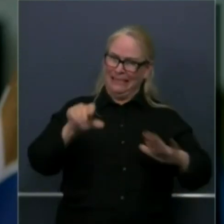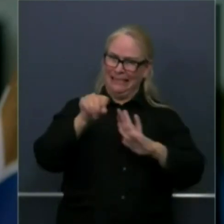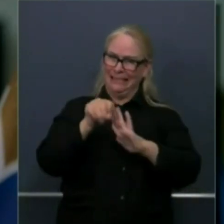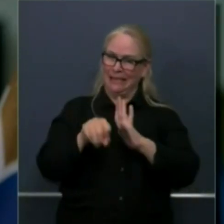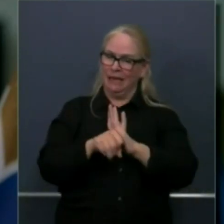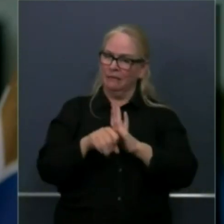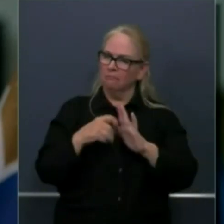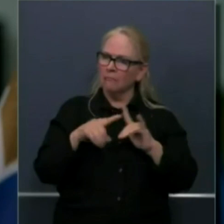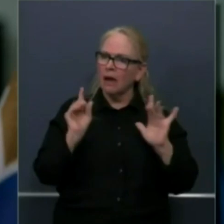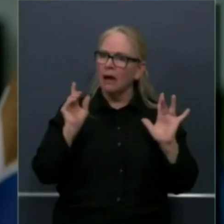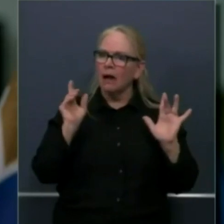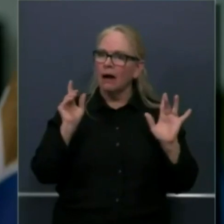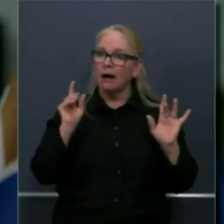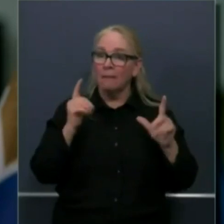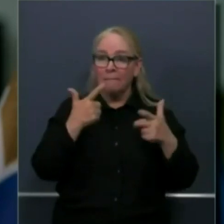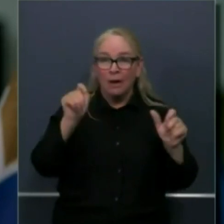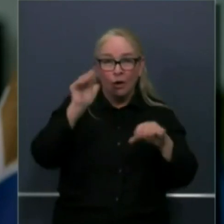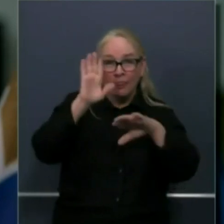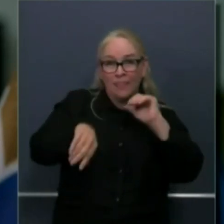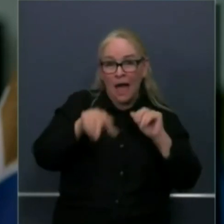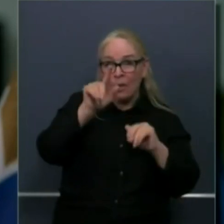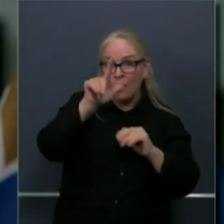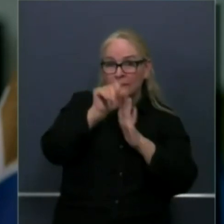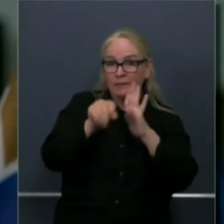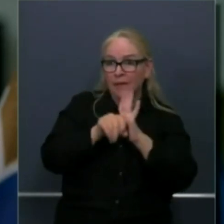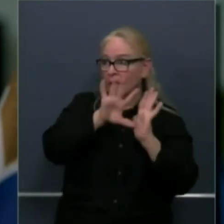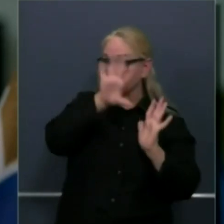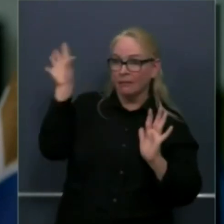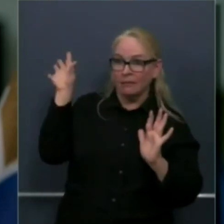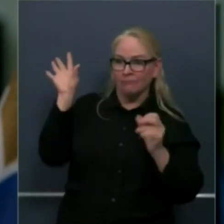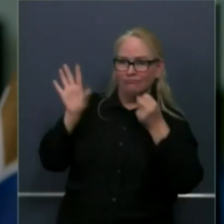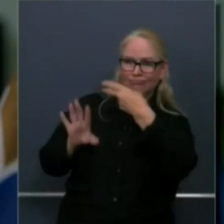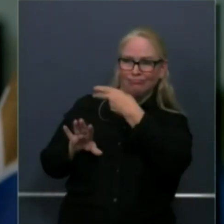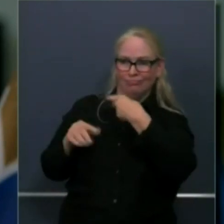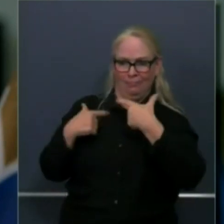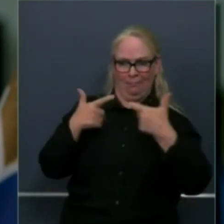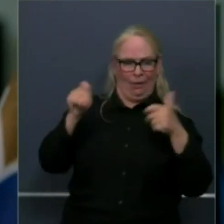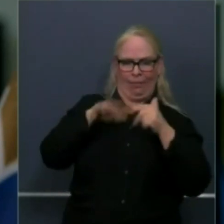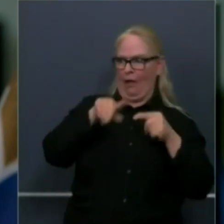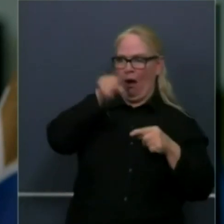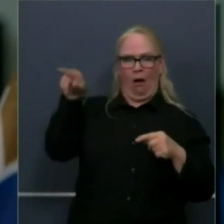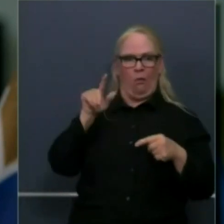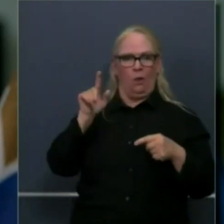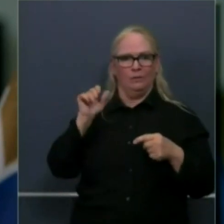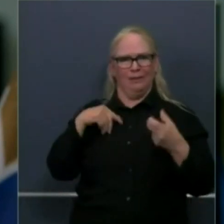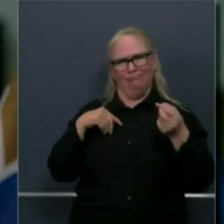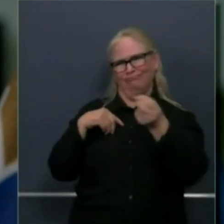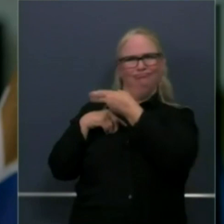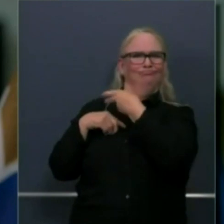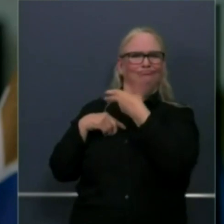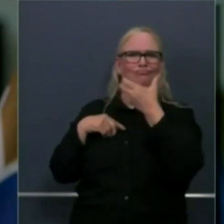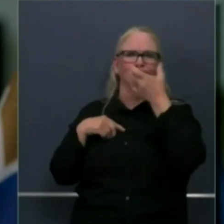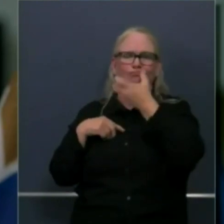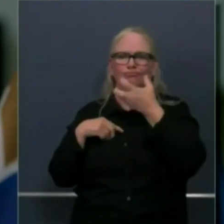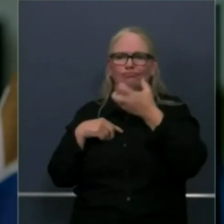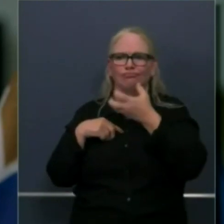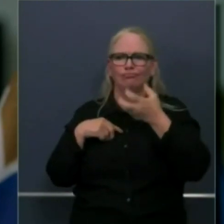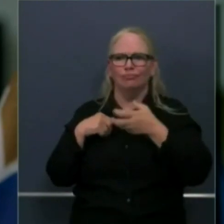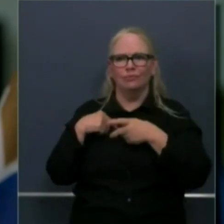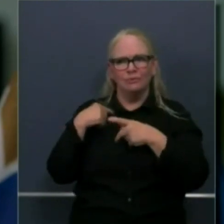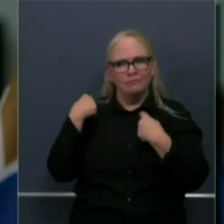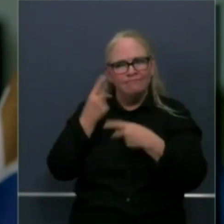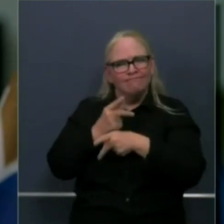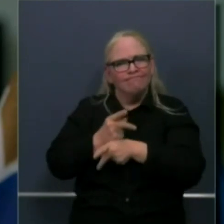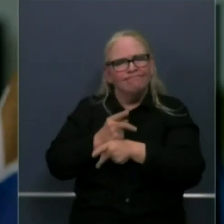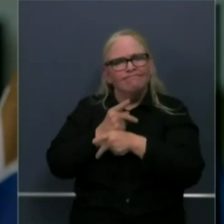populations combined uh and you've done it at scale and gotten to this point but the worst mistake we can make and many of you may have seen